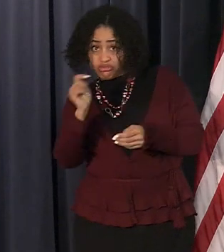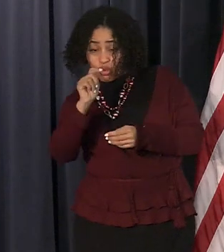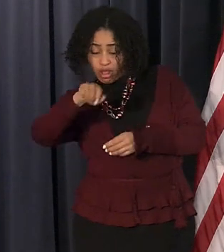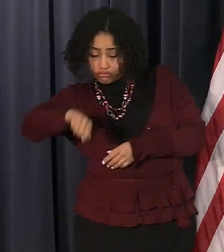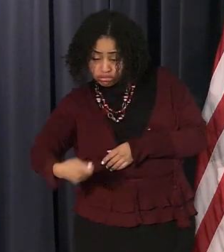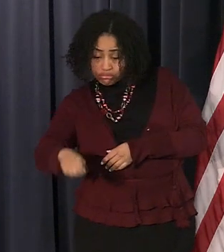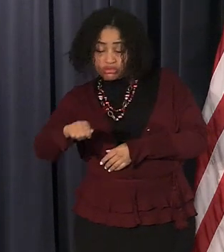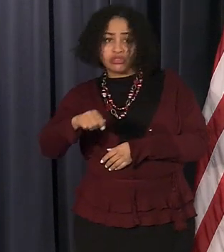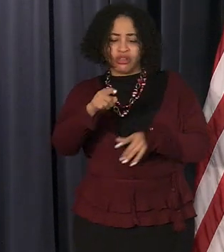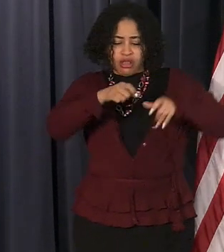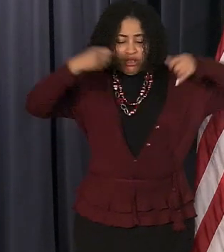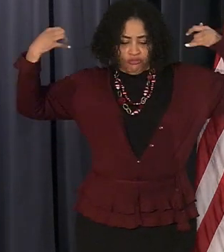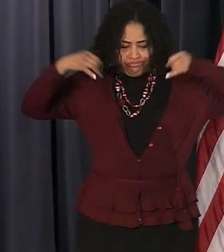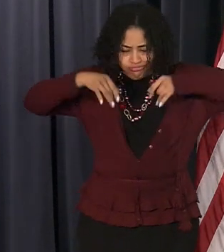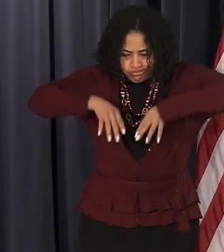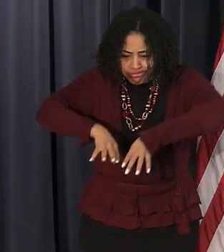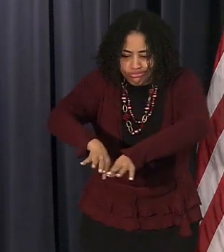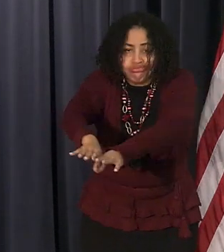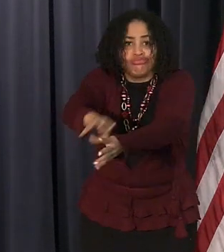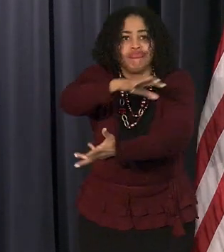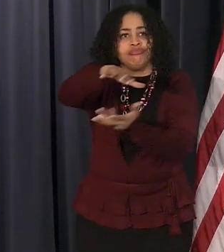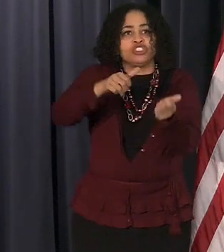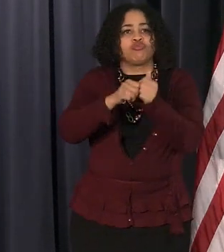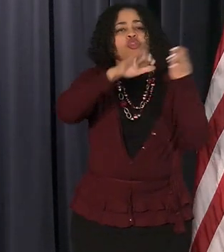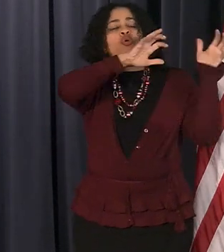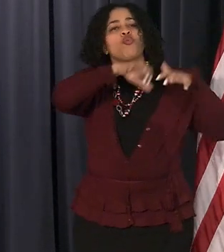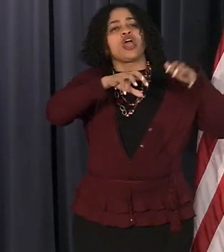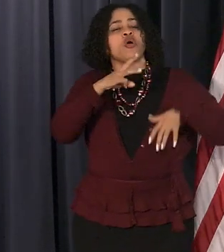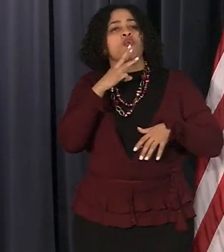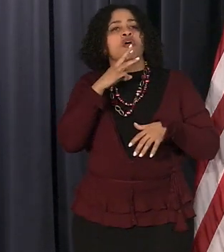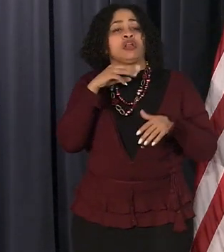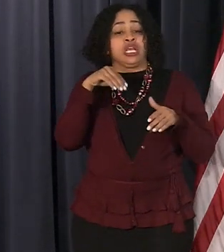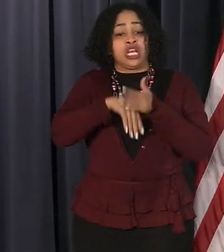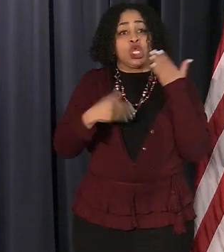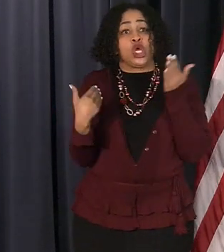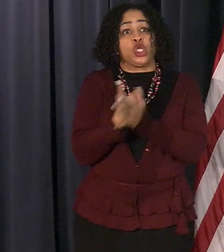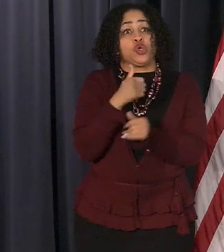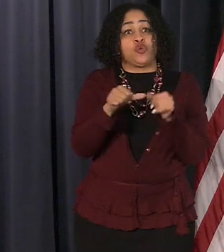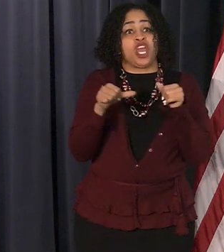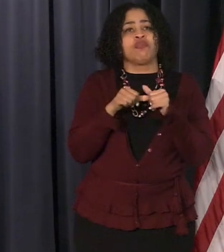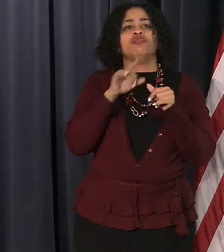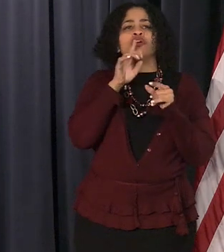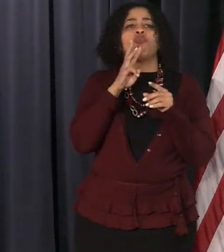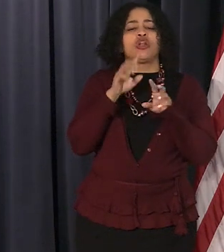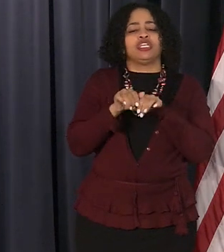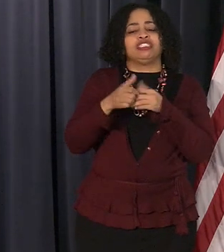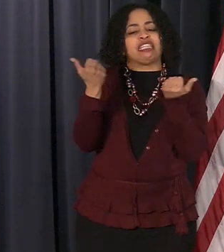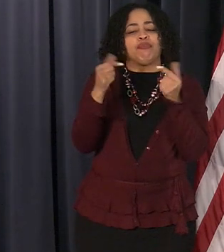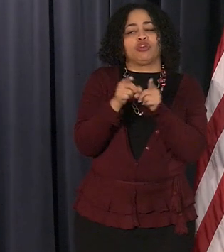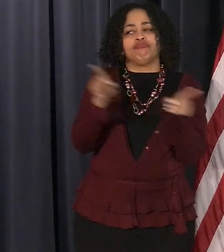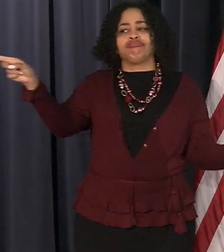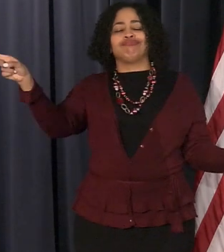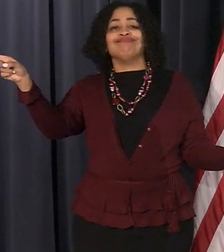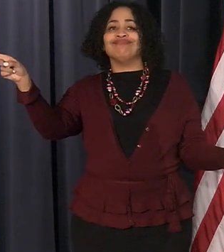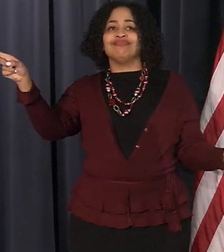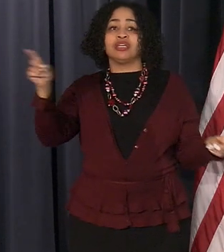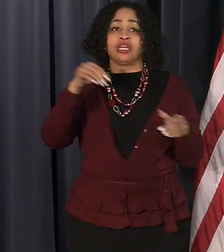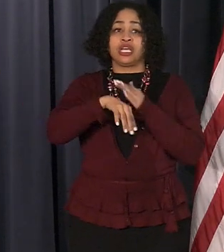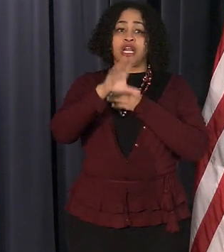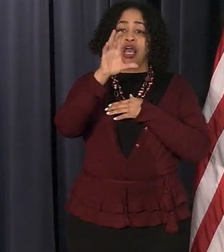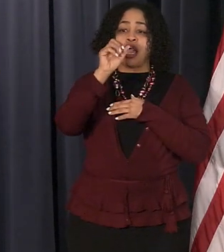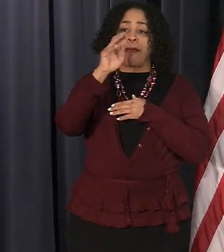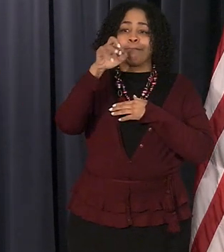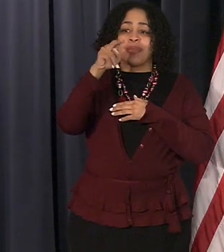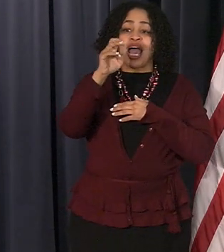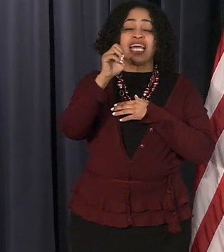drains uh out on the street they mix together in the newer suburbs they are separated and so what this means in a combined system is